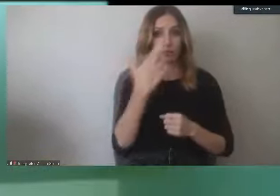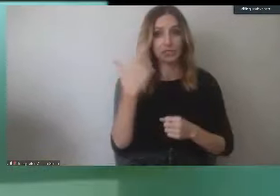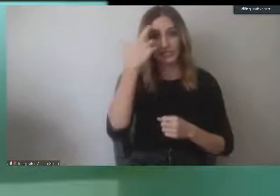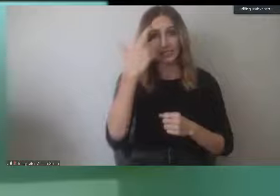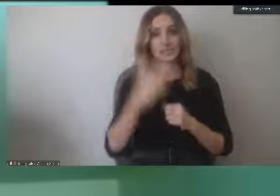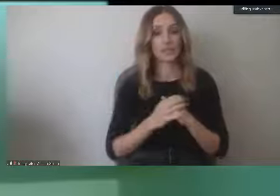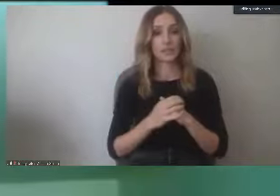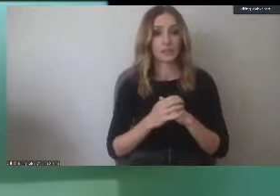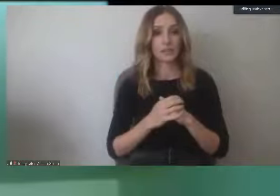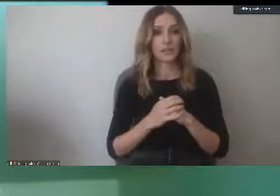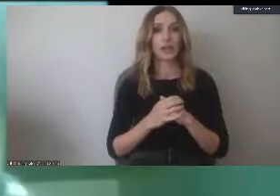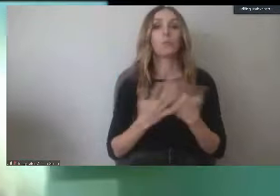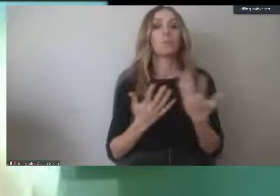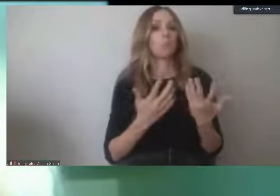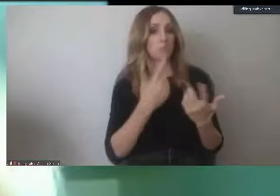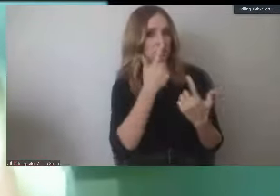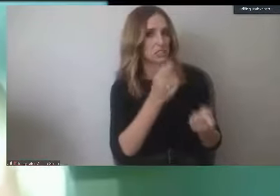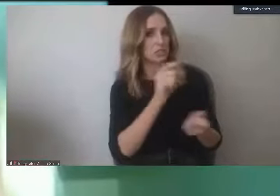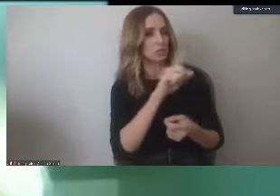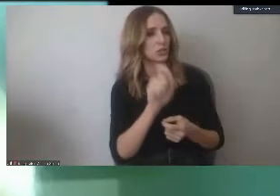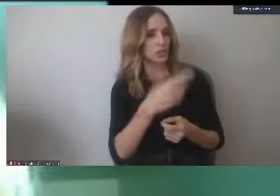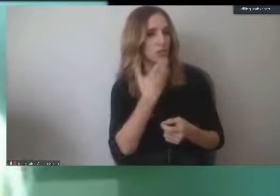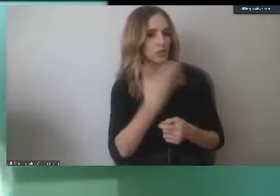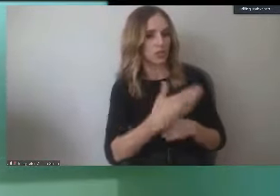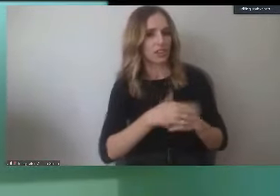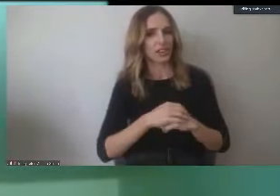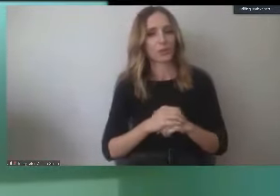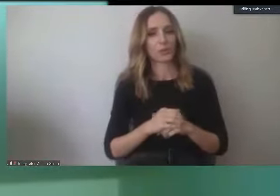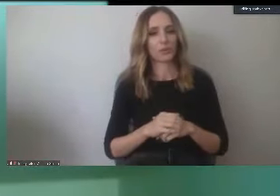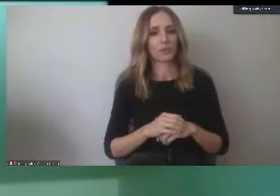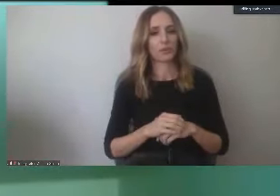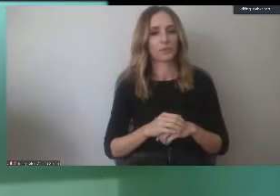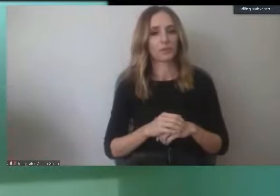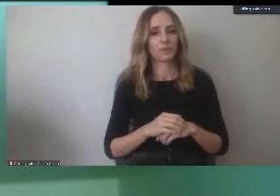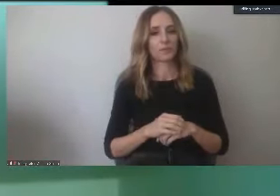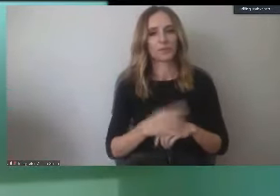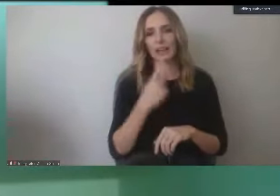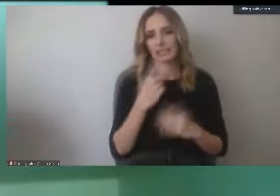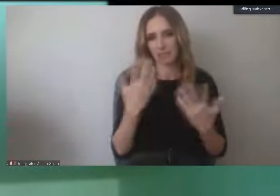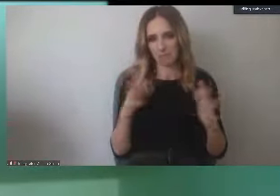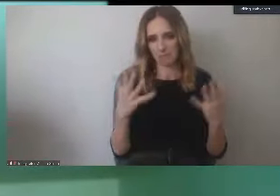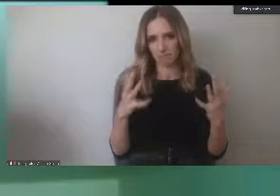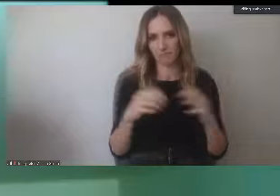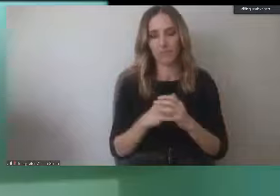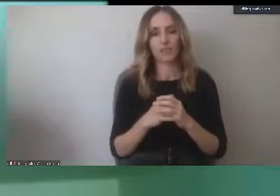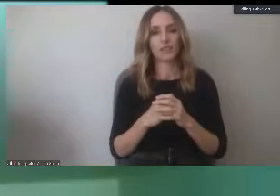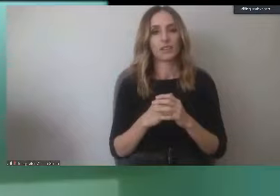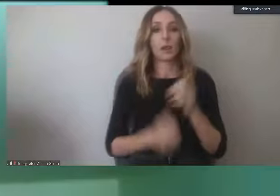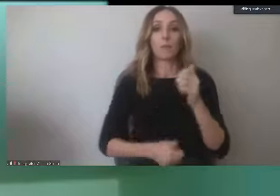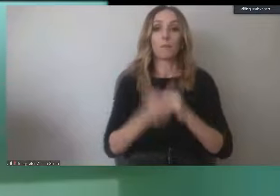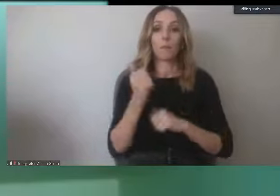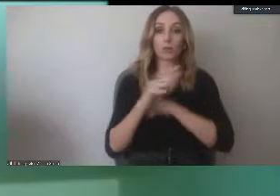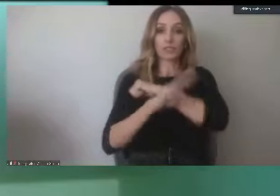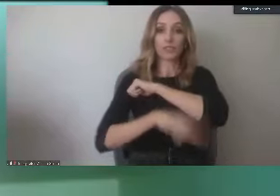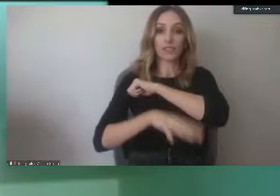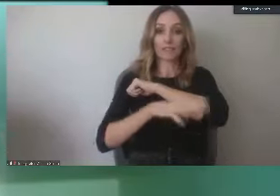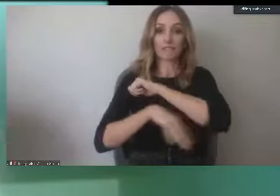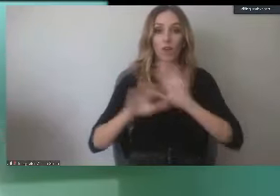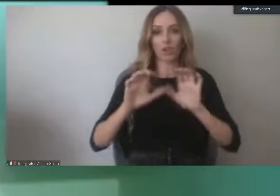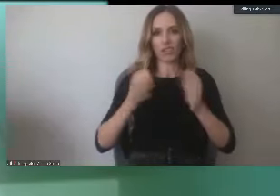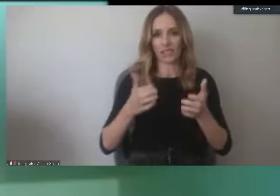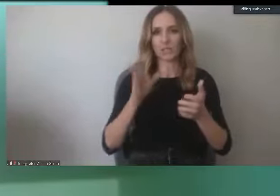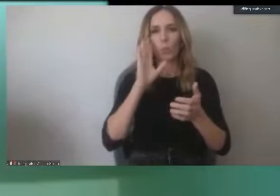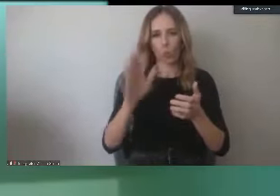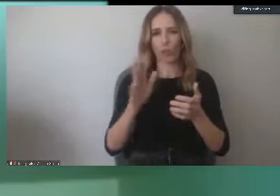That's an interesting question. Thank you. Like I said earlier, most of our fall classes are going to be online,